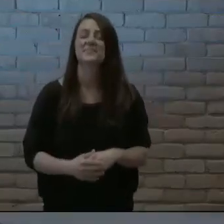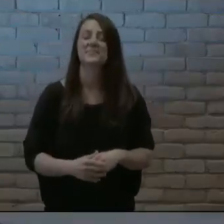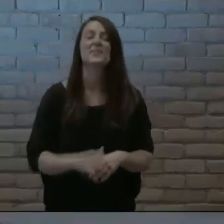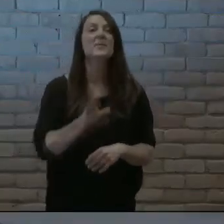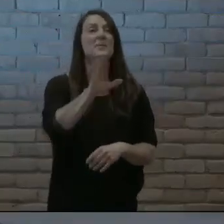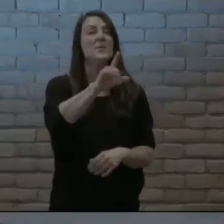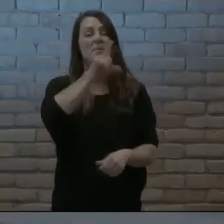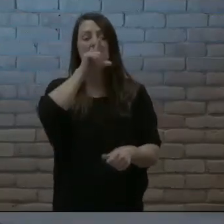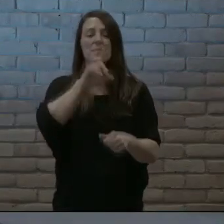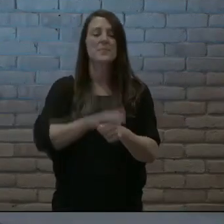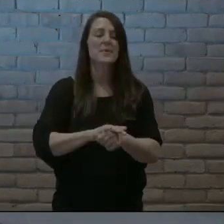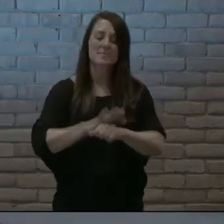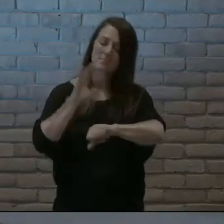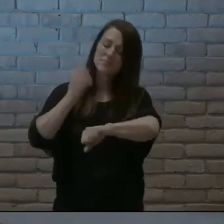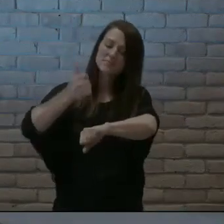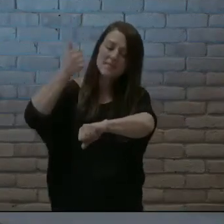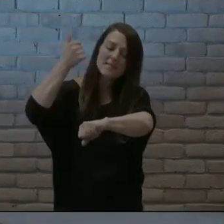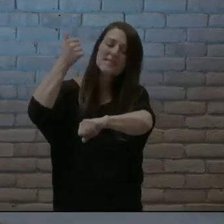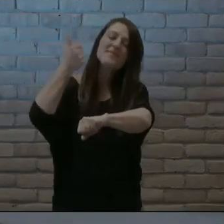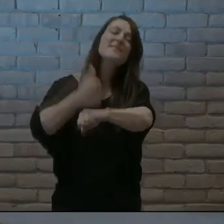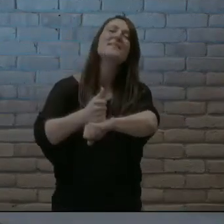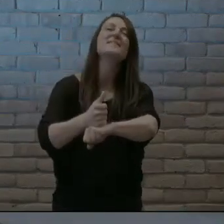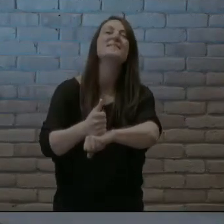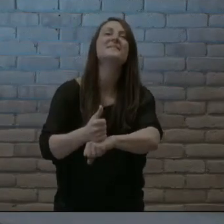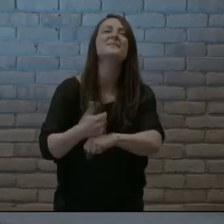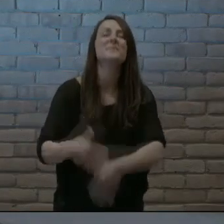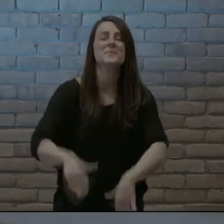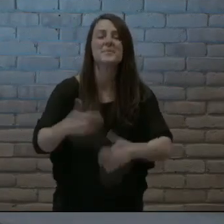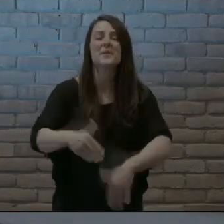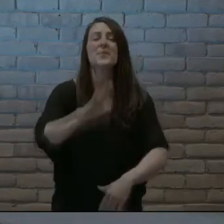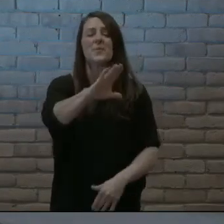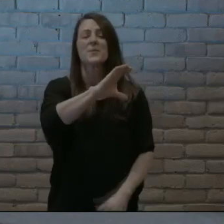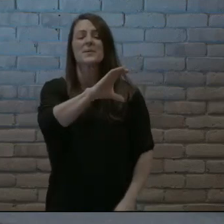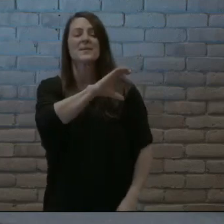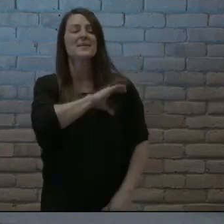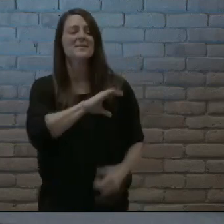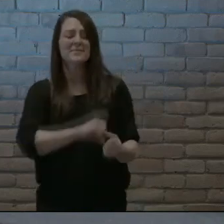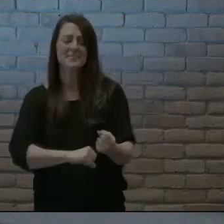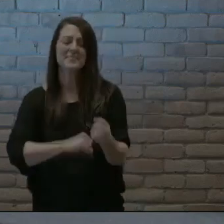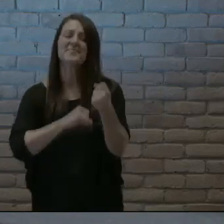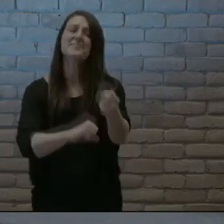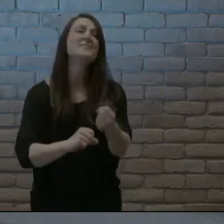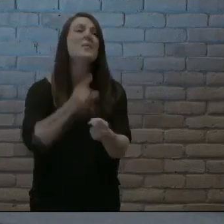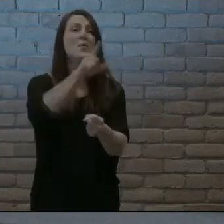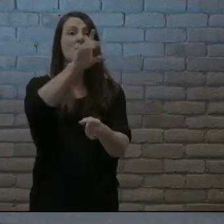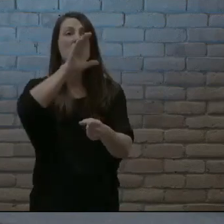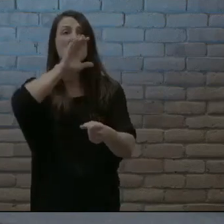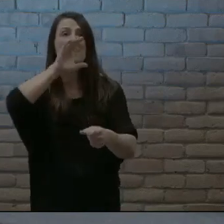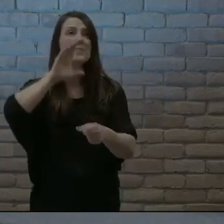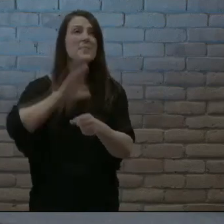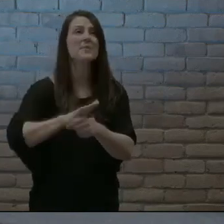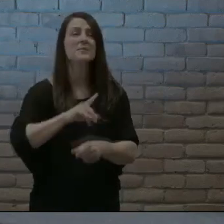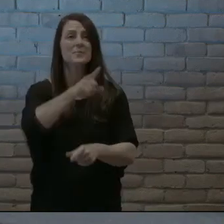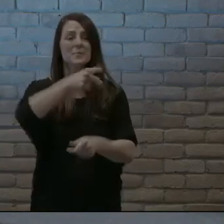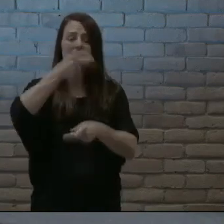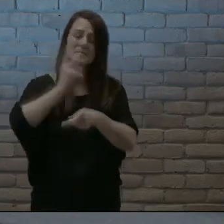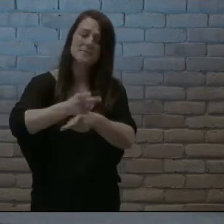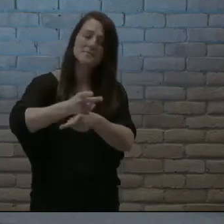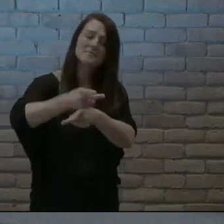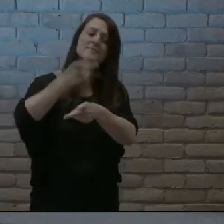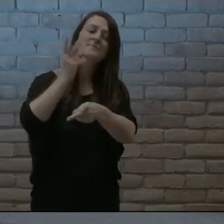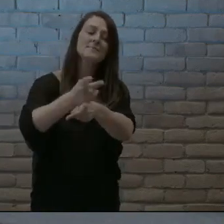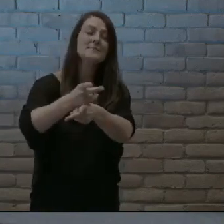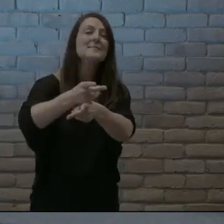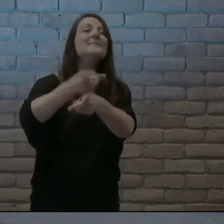Your promise still stands Great is your faithfulness Your